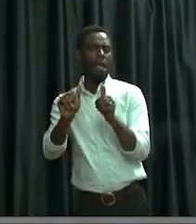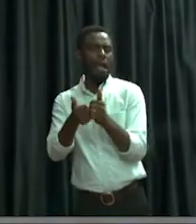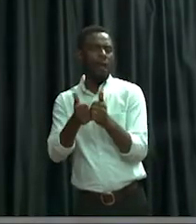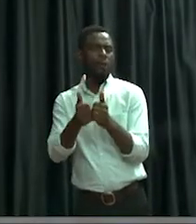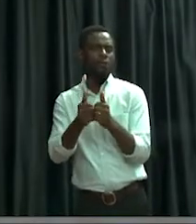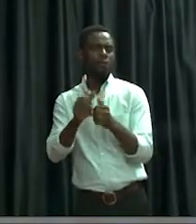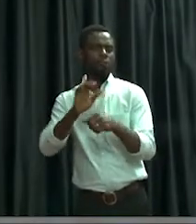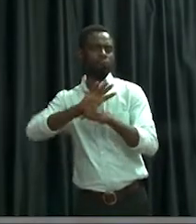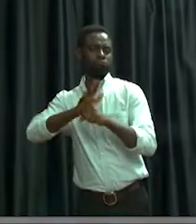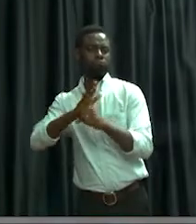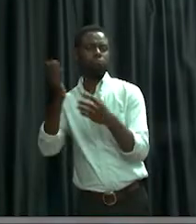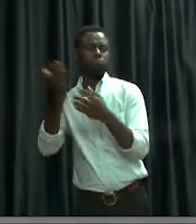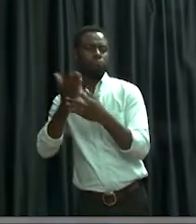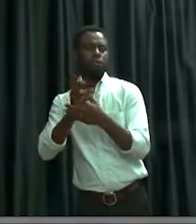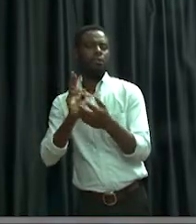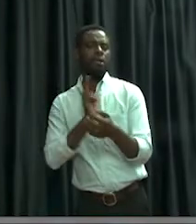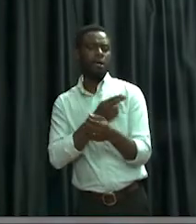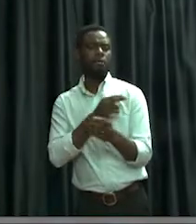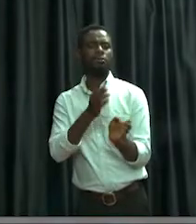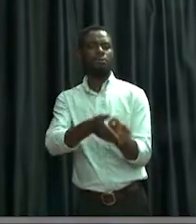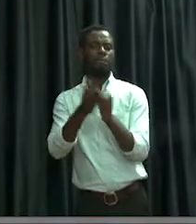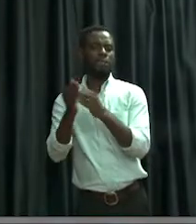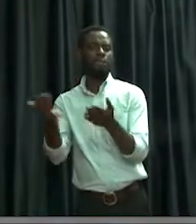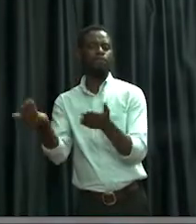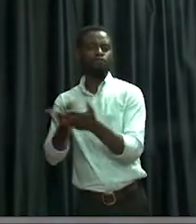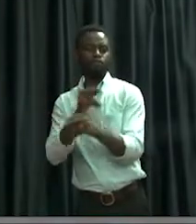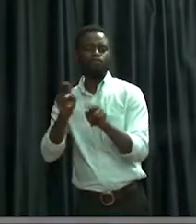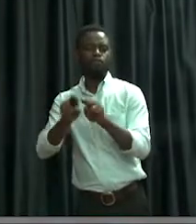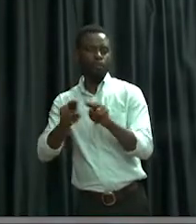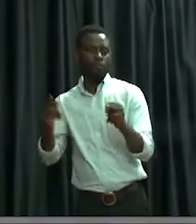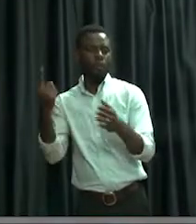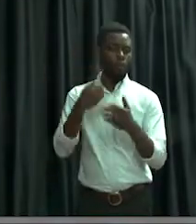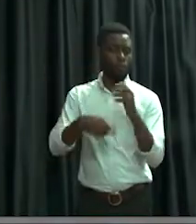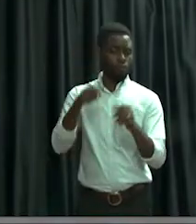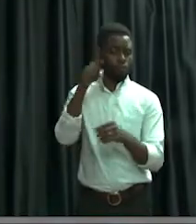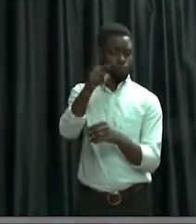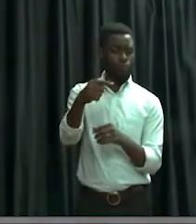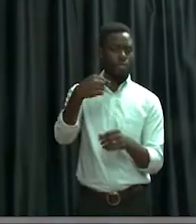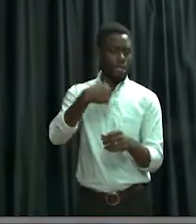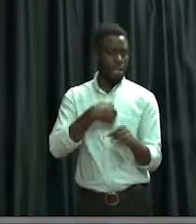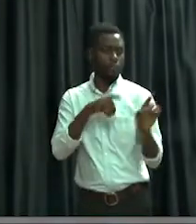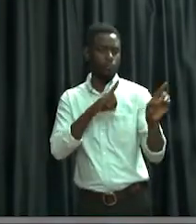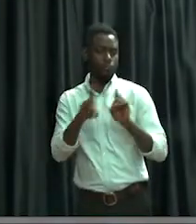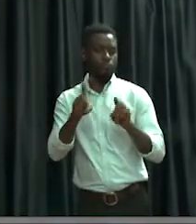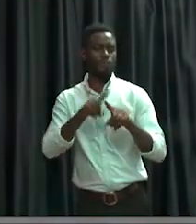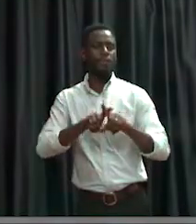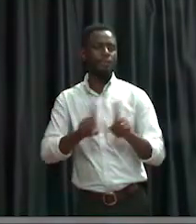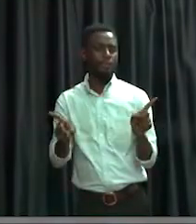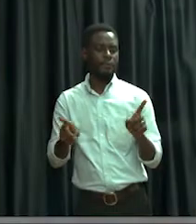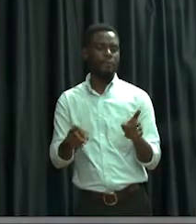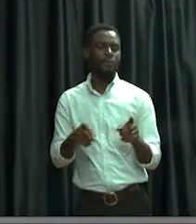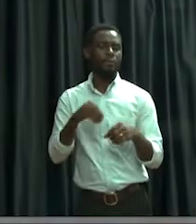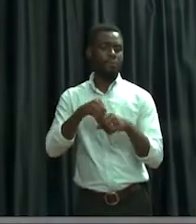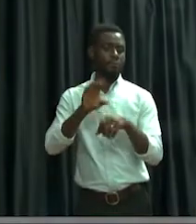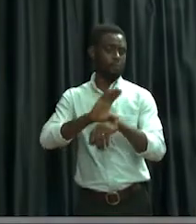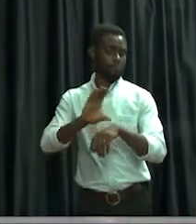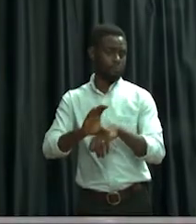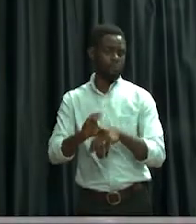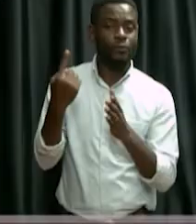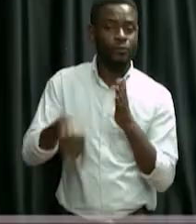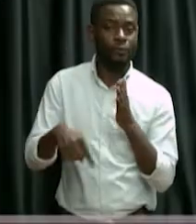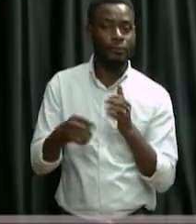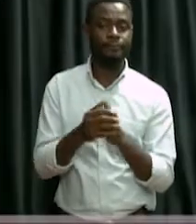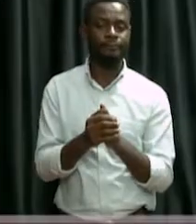affected us. And then I would talk about the new normal. What you and I have been doing differently in terms of church.